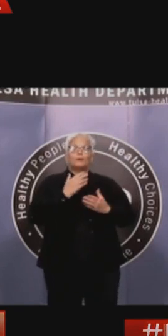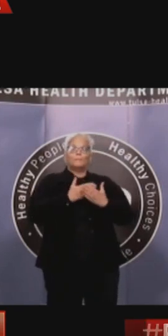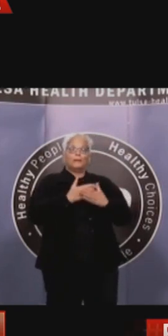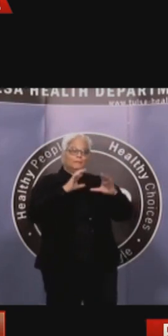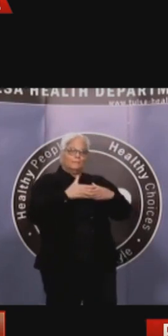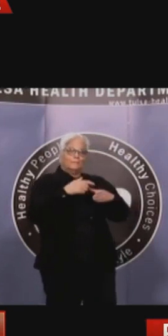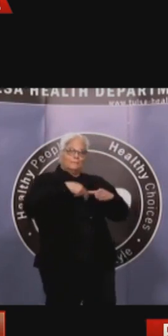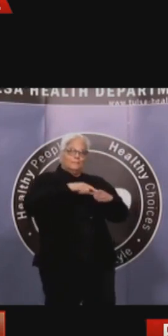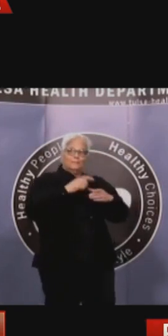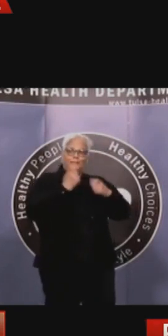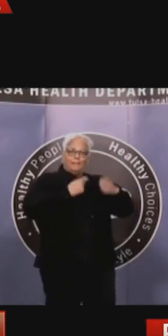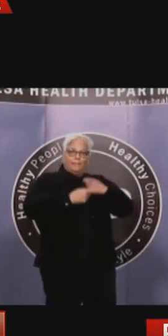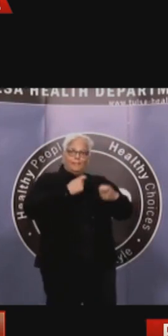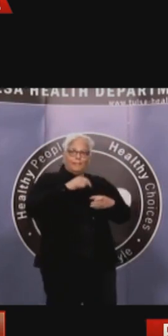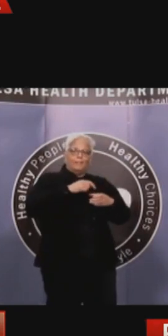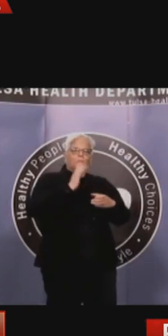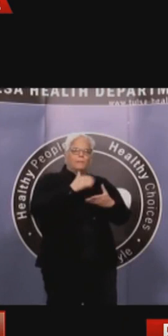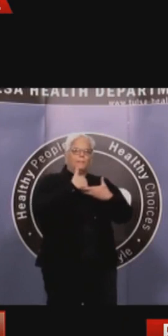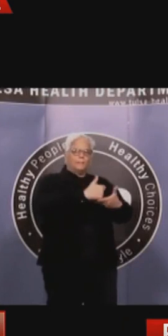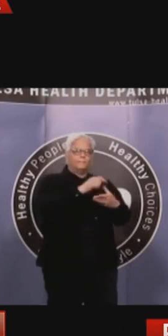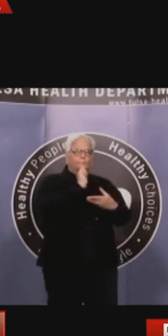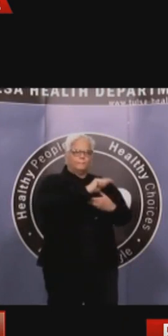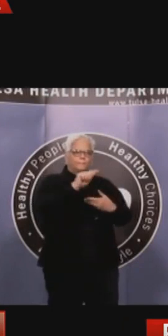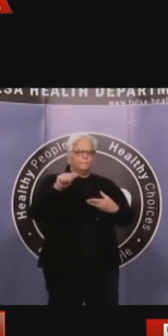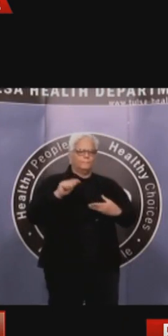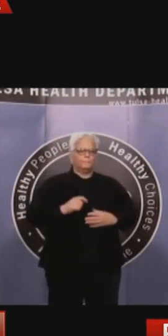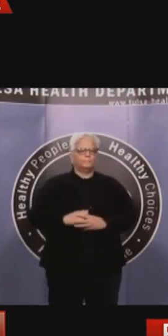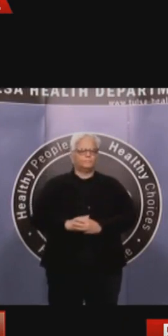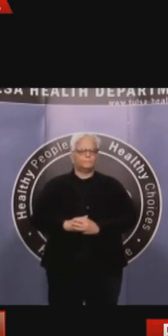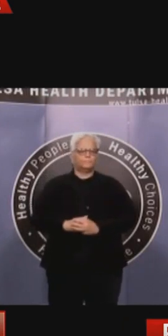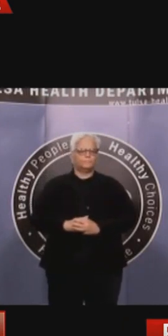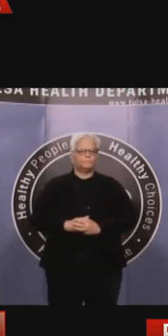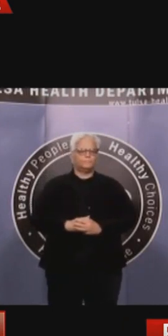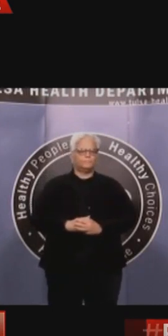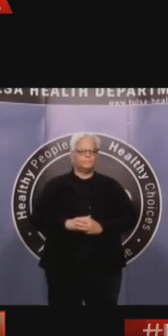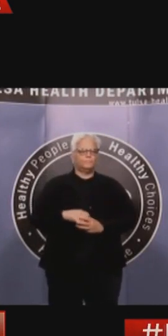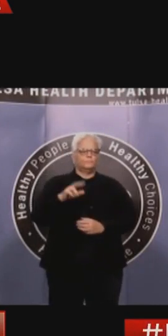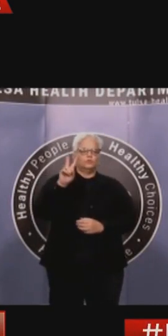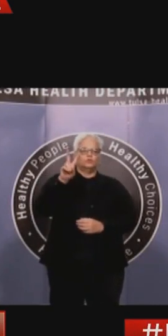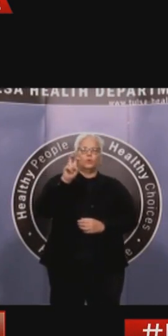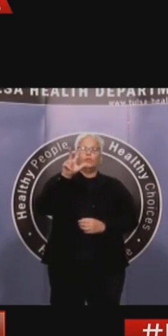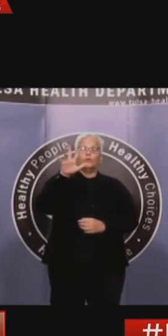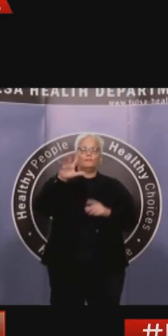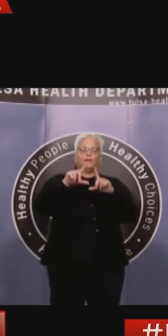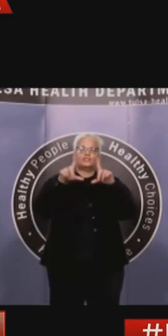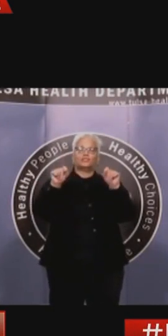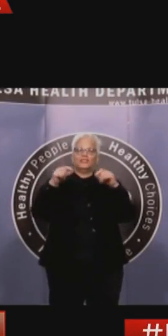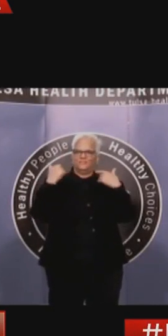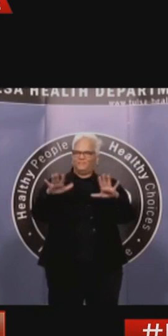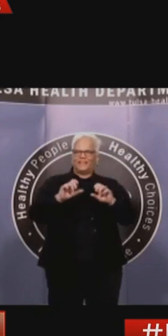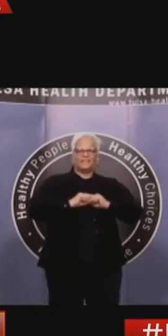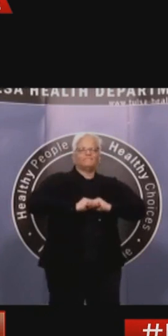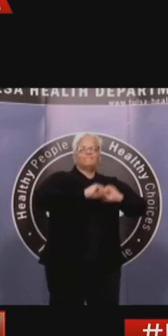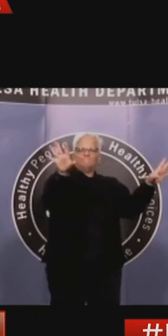individuals at $1,000 apiece. One Oak generously gave $75,000 to the fund. And you